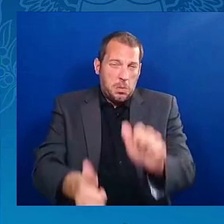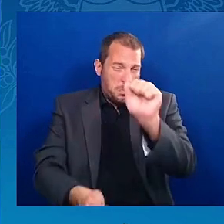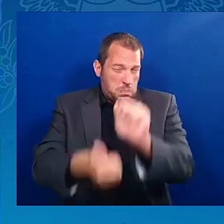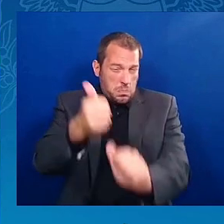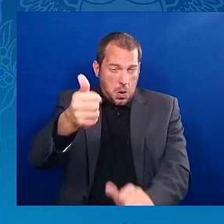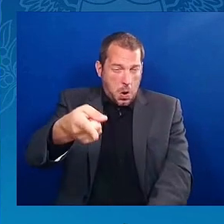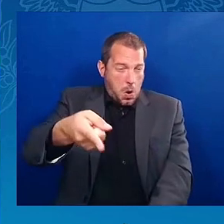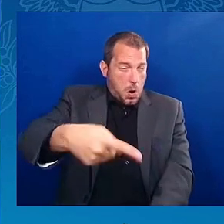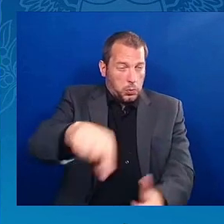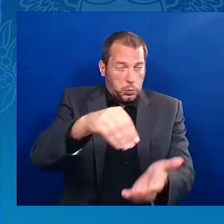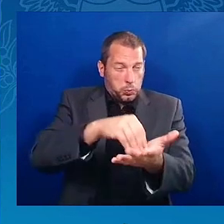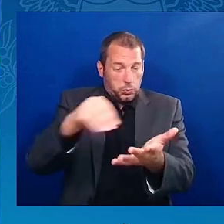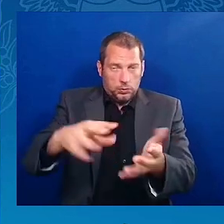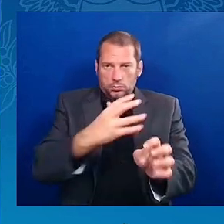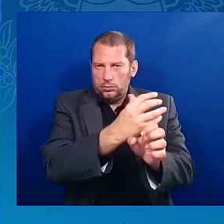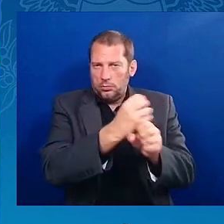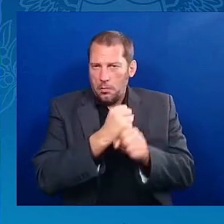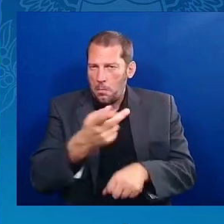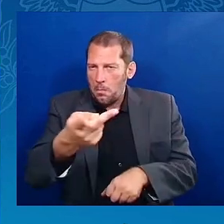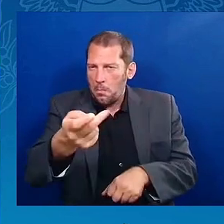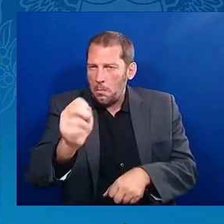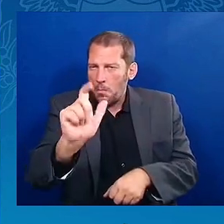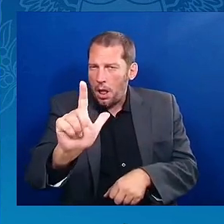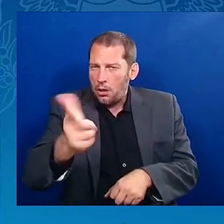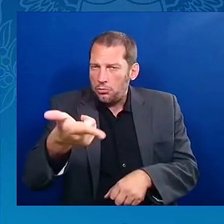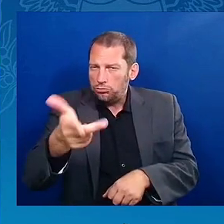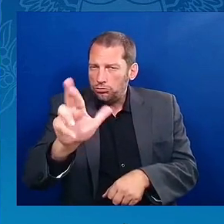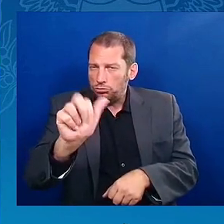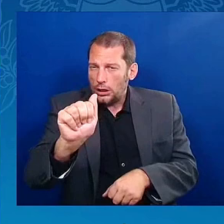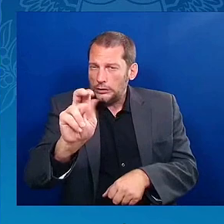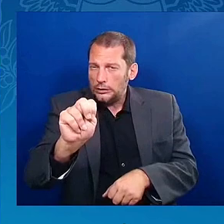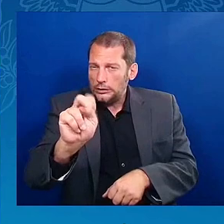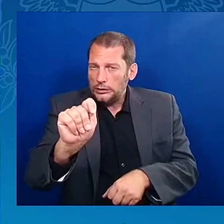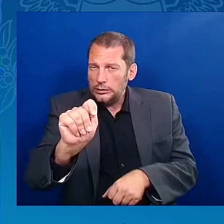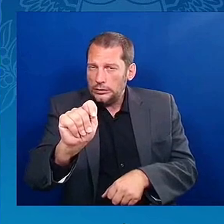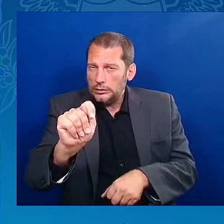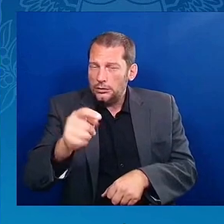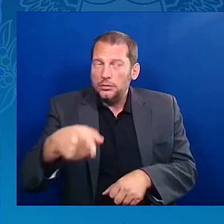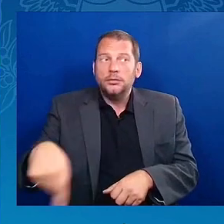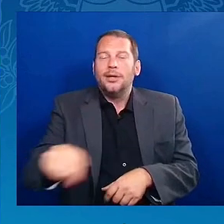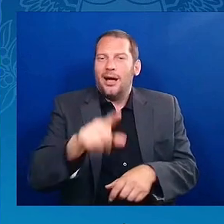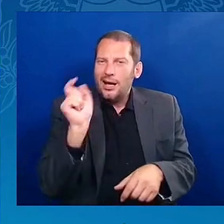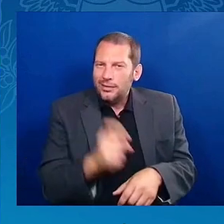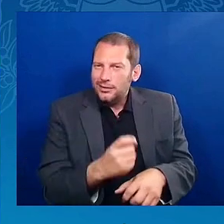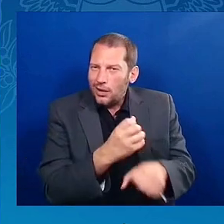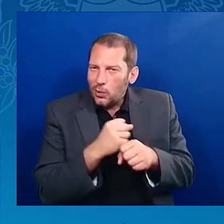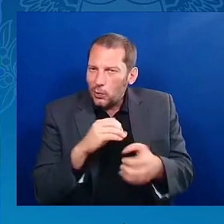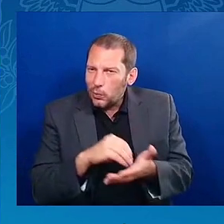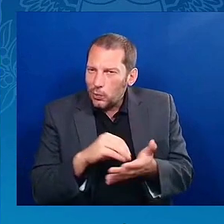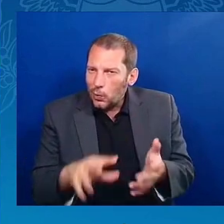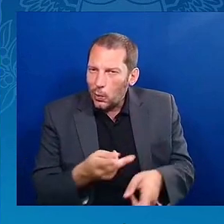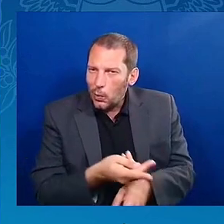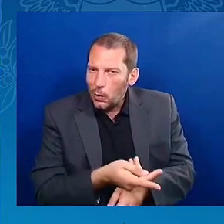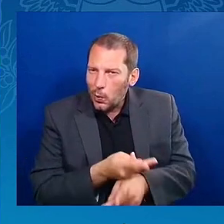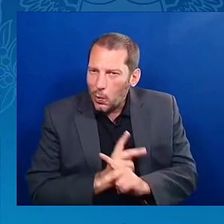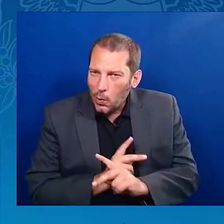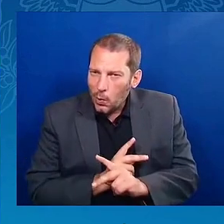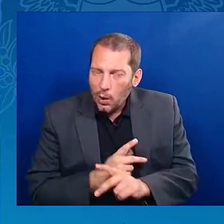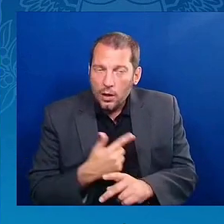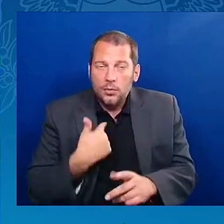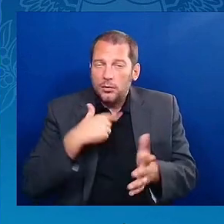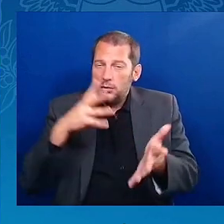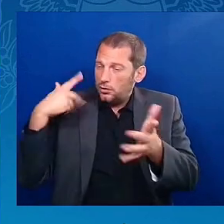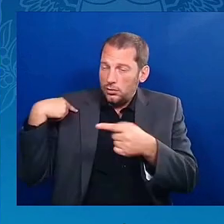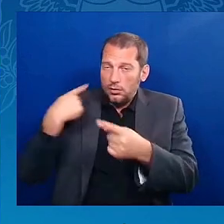Folks have to take out these student loans. And what we have found, especially when I meet, you know, many, many places,